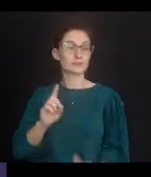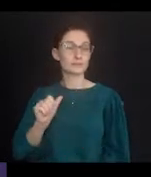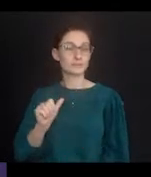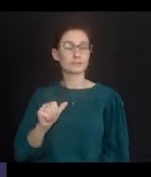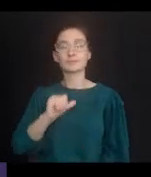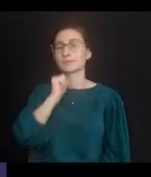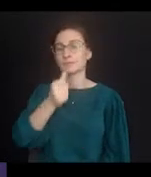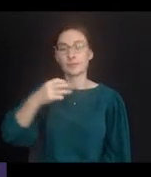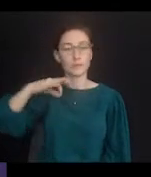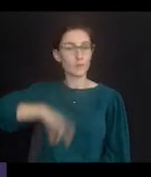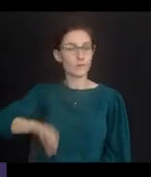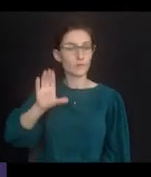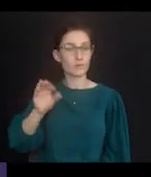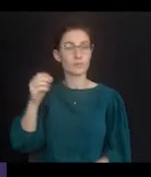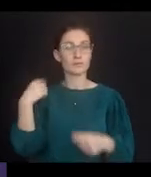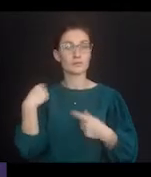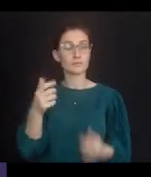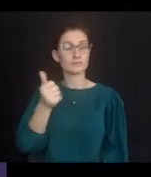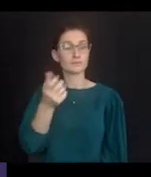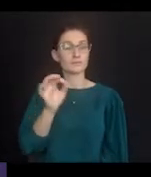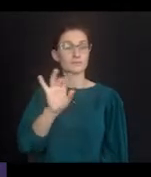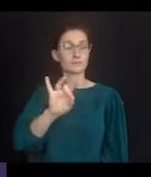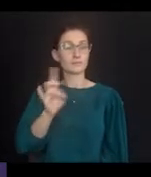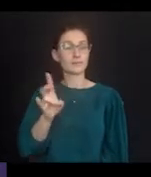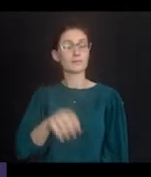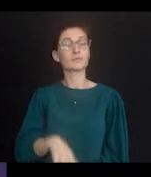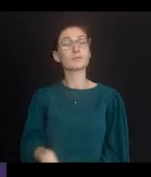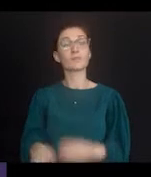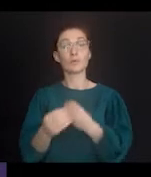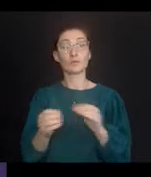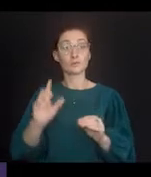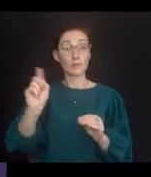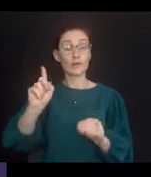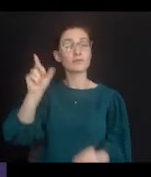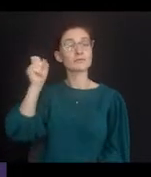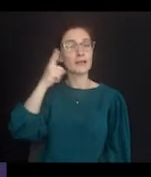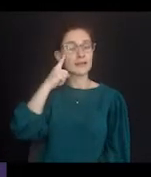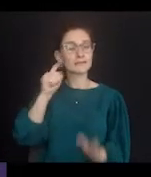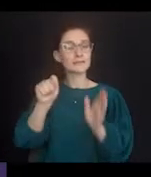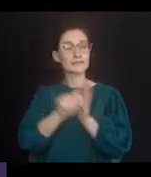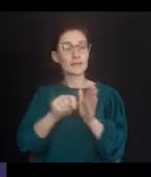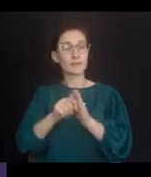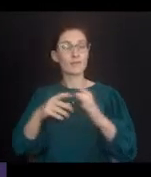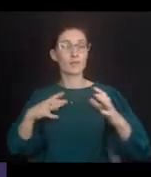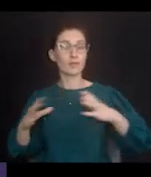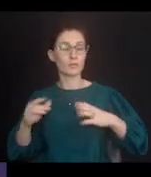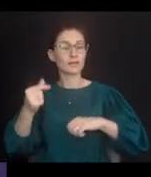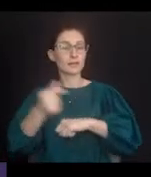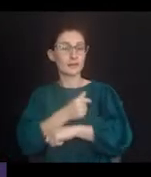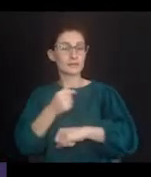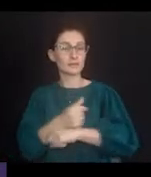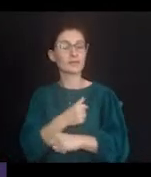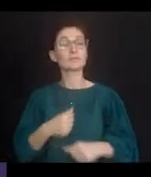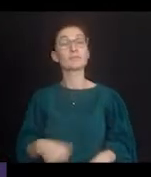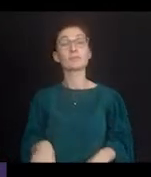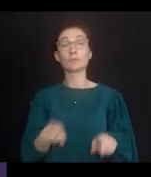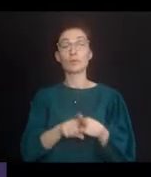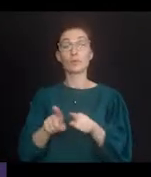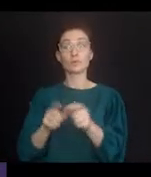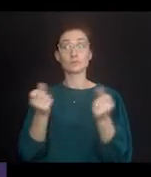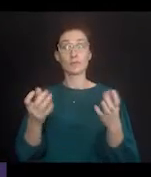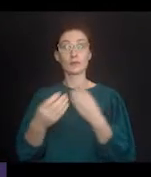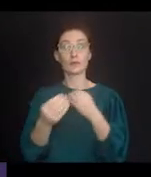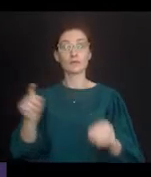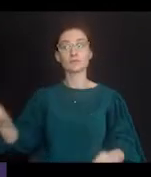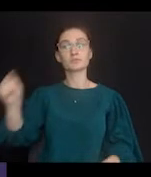disabilities, is a non-for-profit corporation since 1987 with offices in Tallahassee, Tampa, Hollywood, and